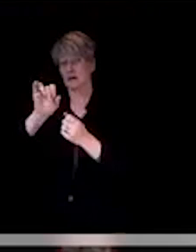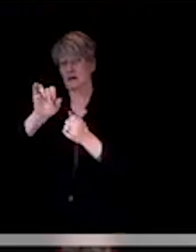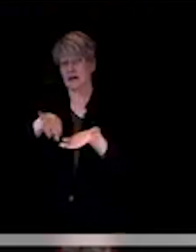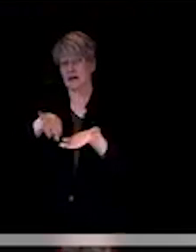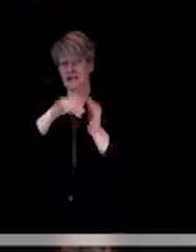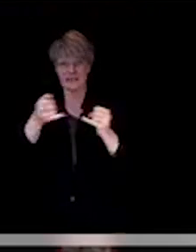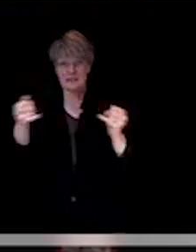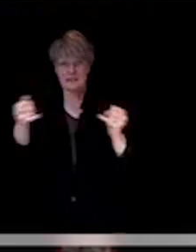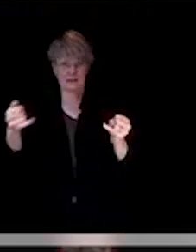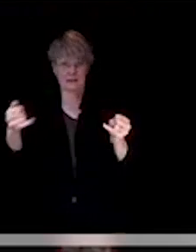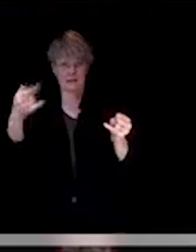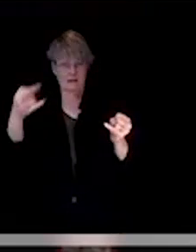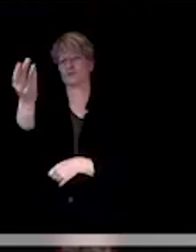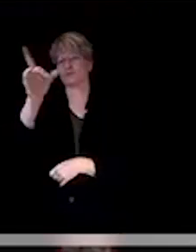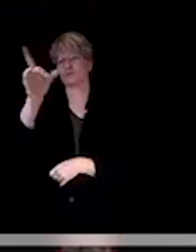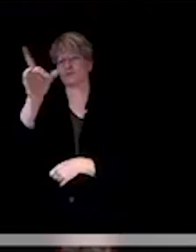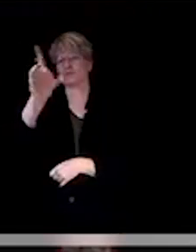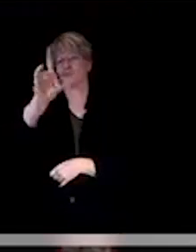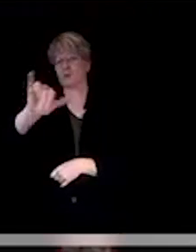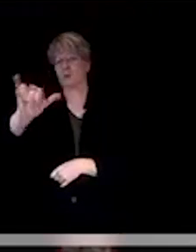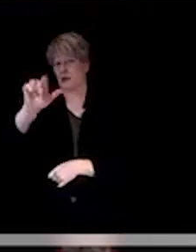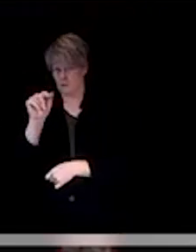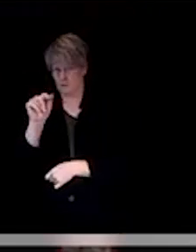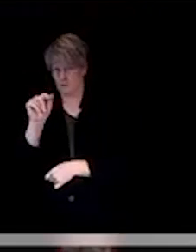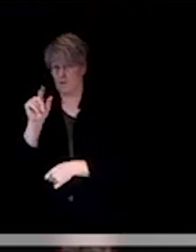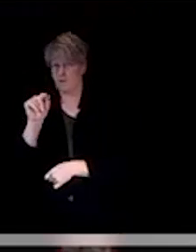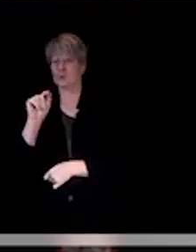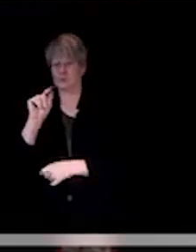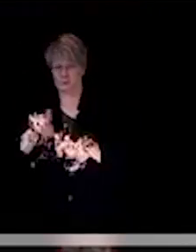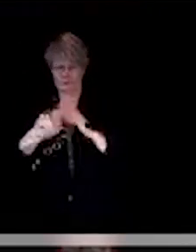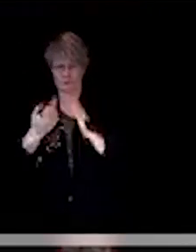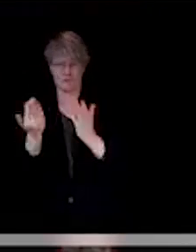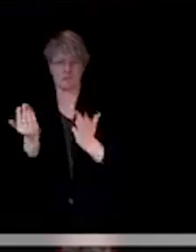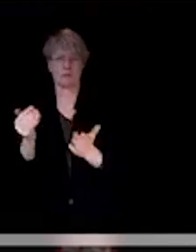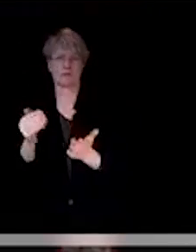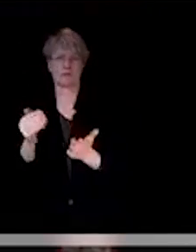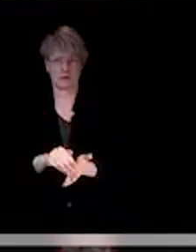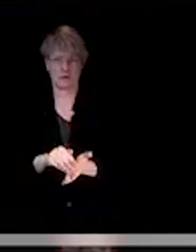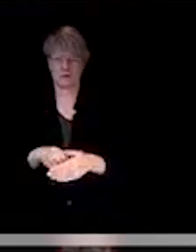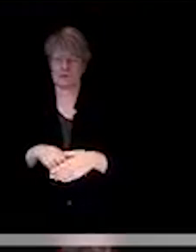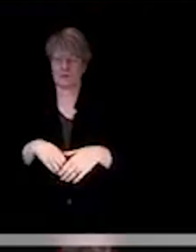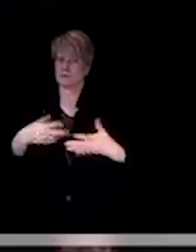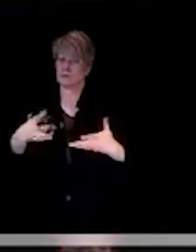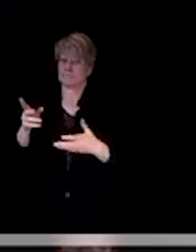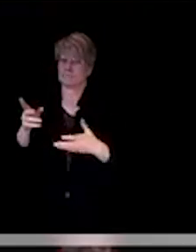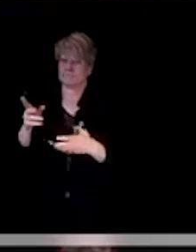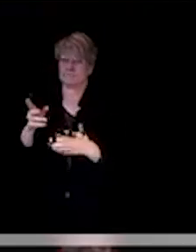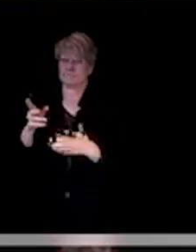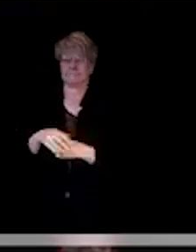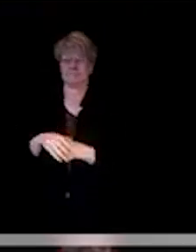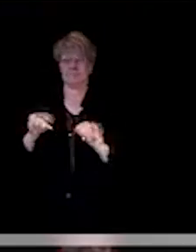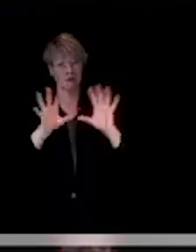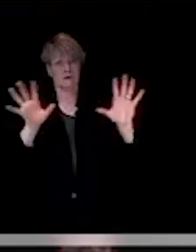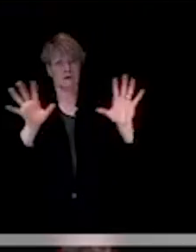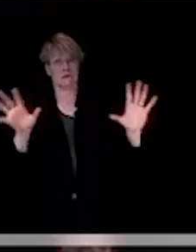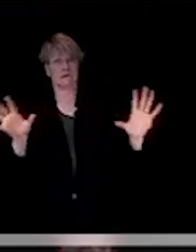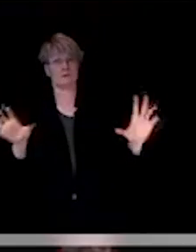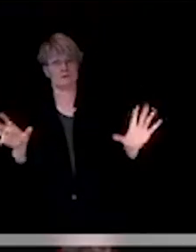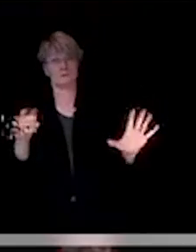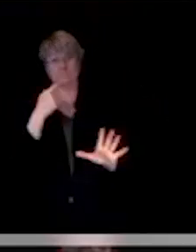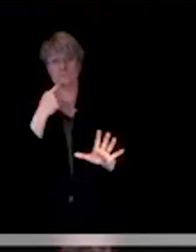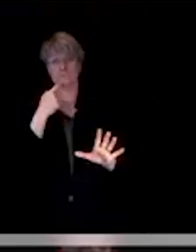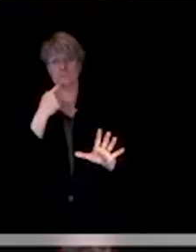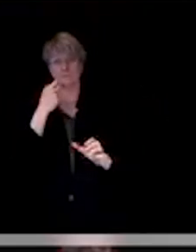do implementation. That being said, they have made it clear that it's ultimately in the hands of